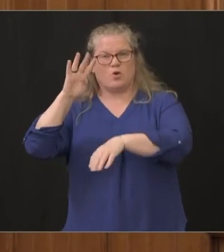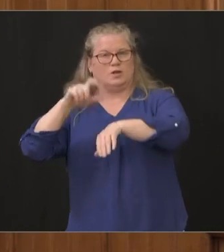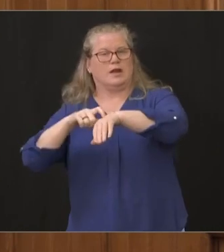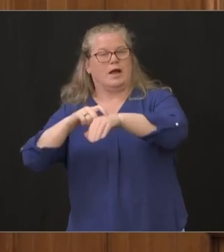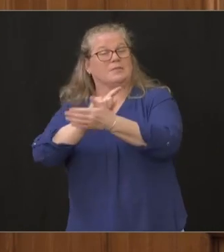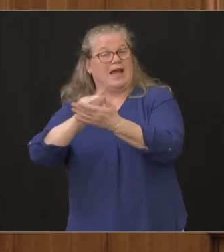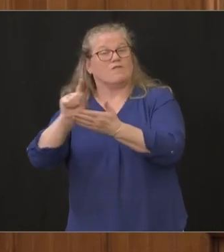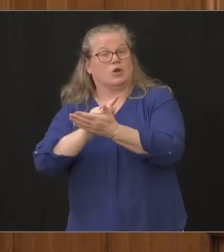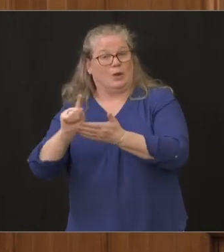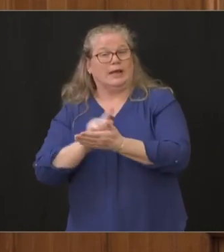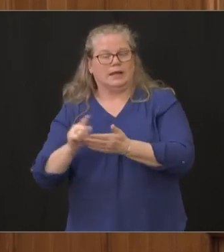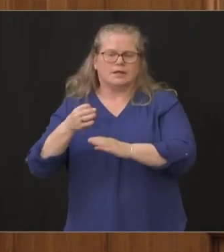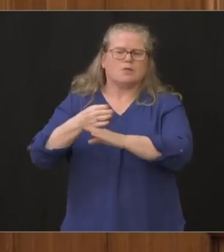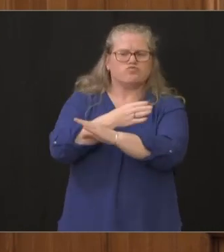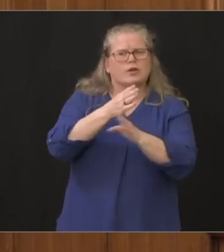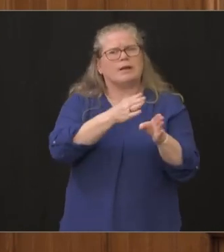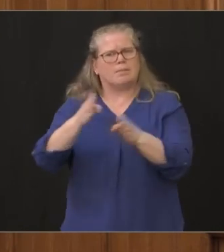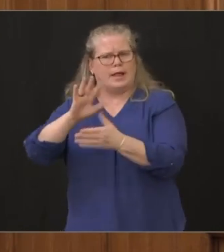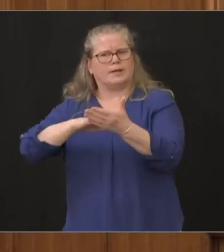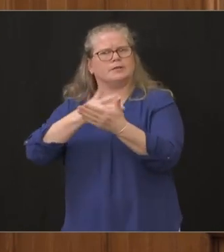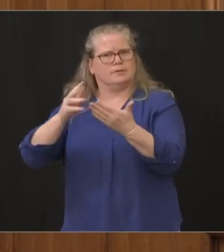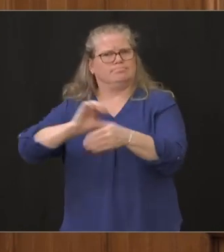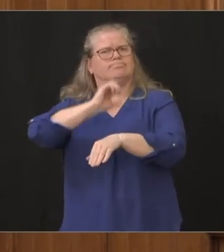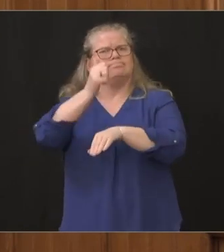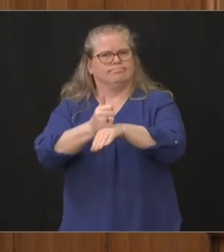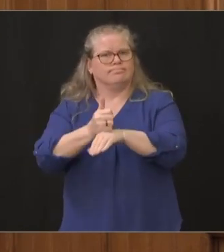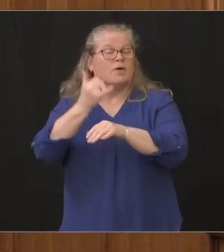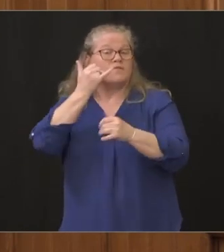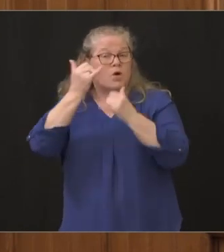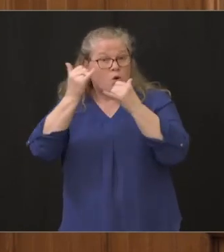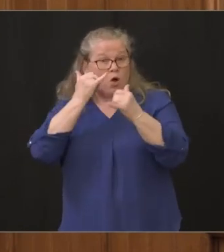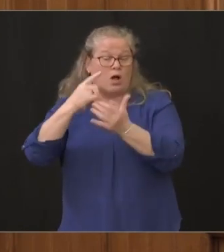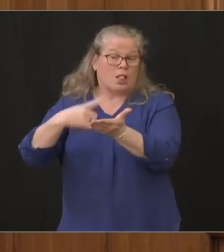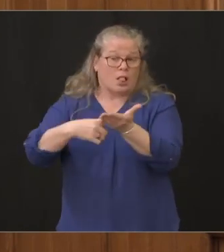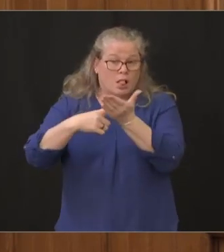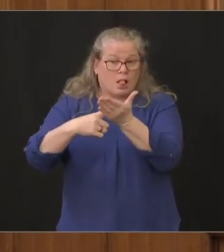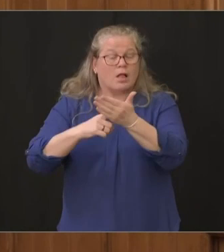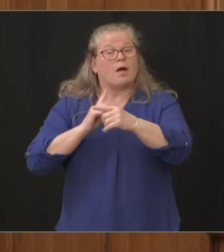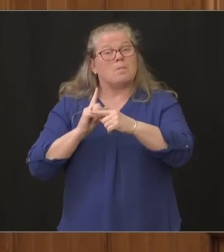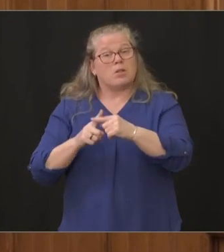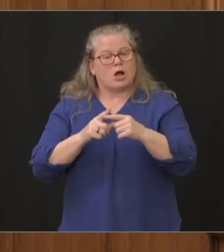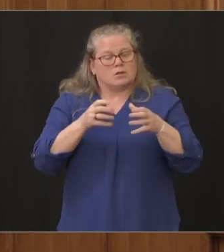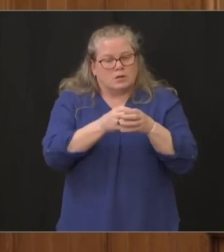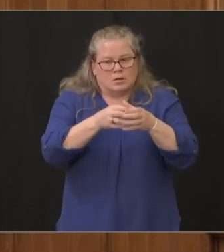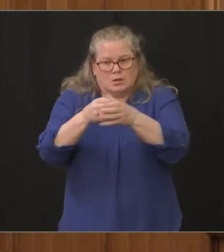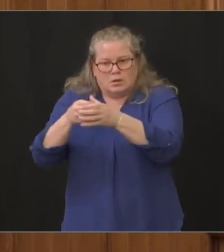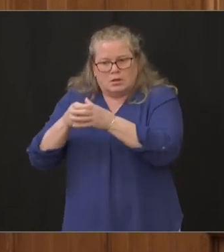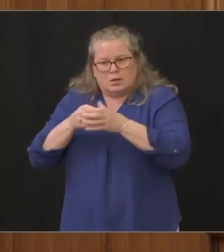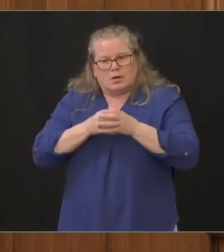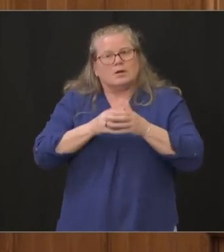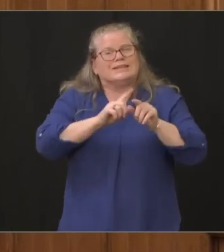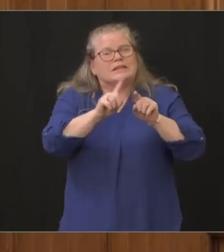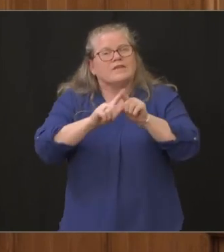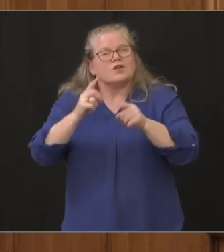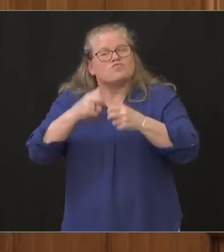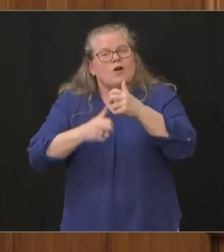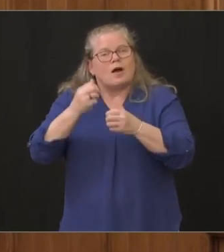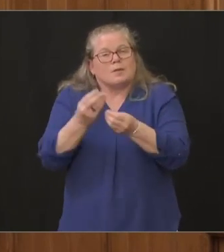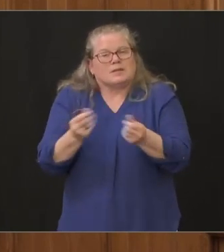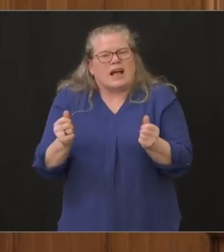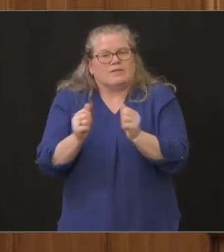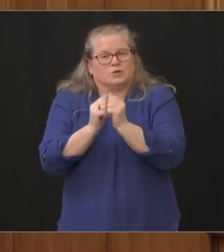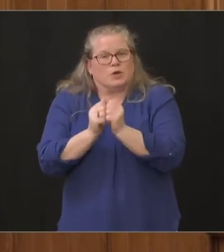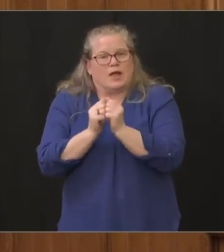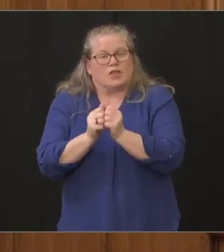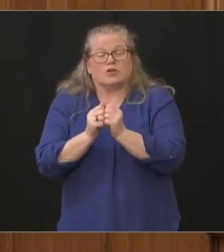uh phone call setting uh but we also through small groups are doing different problem solving uh together so the association